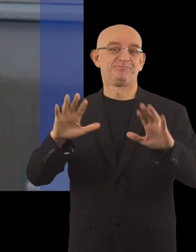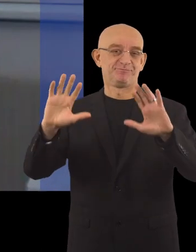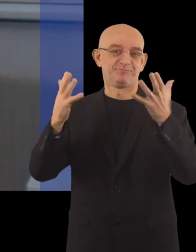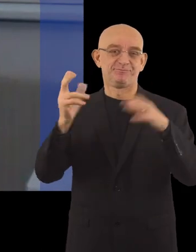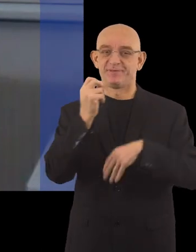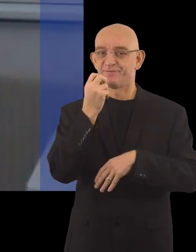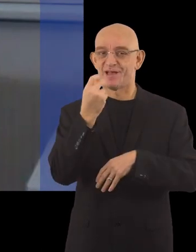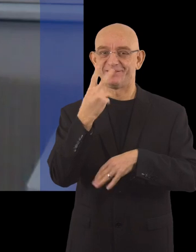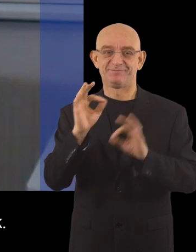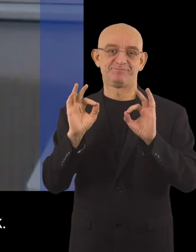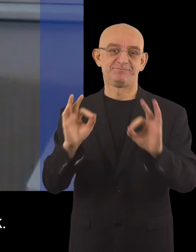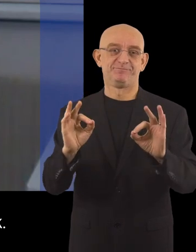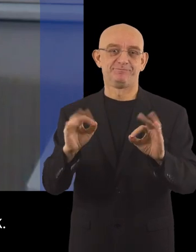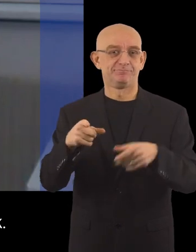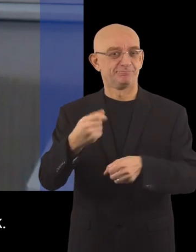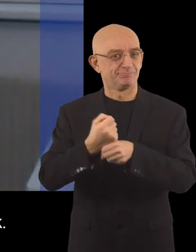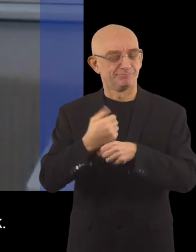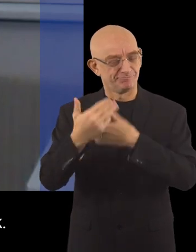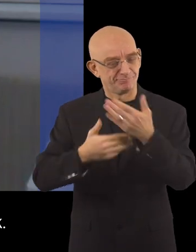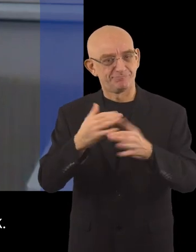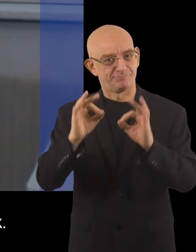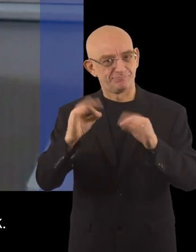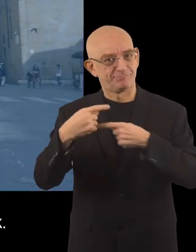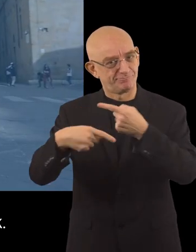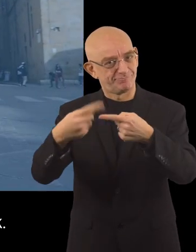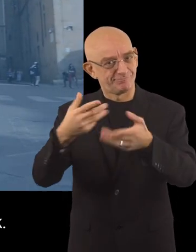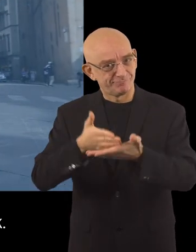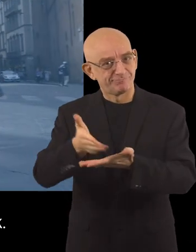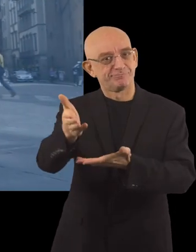Congratulations, Florence. All the best and keep up the good work.